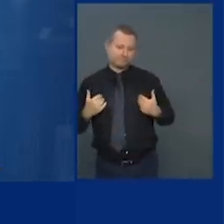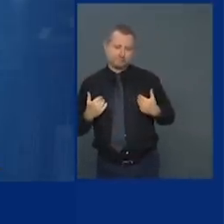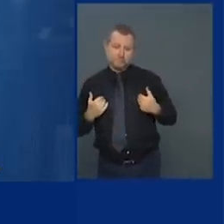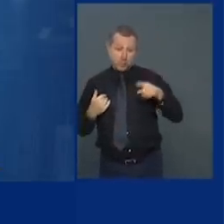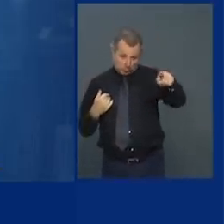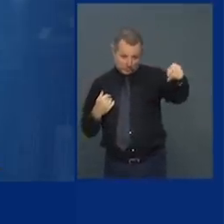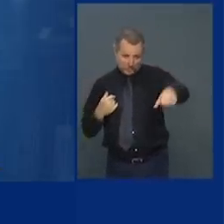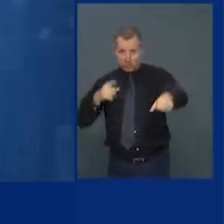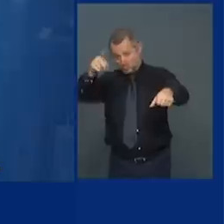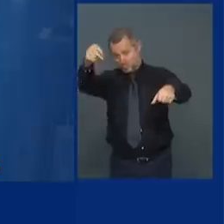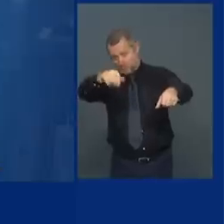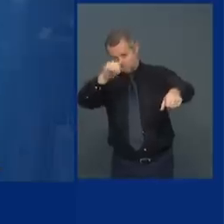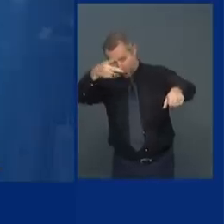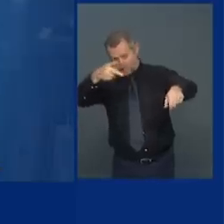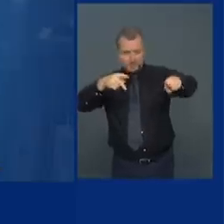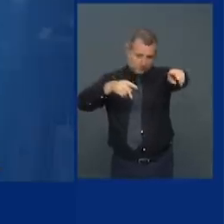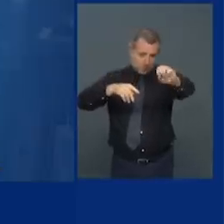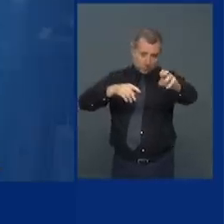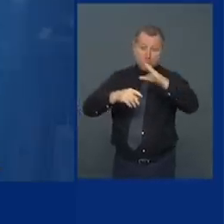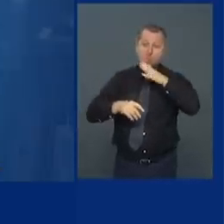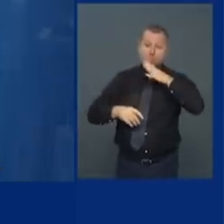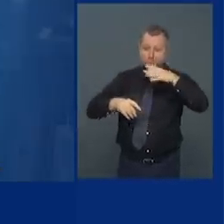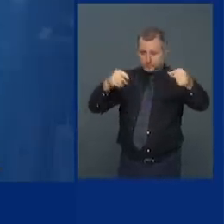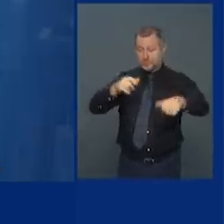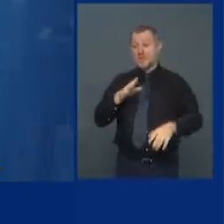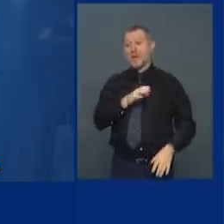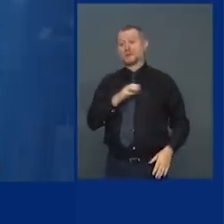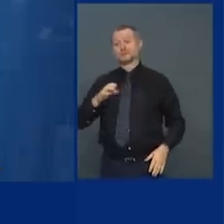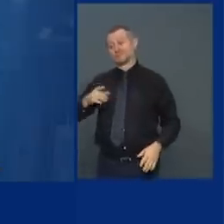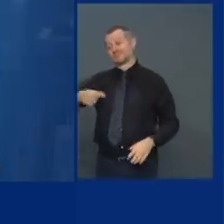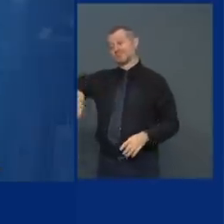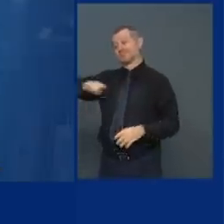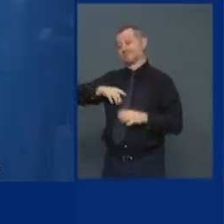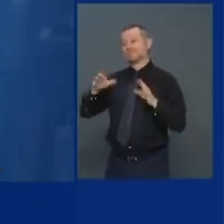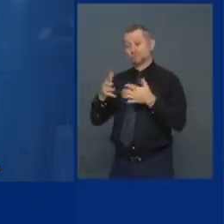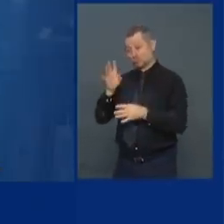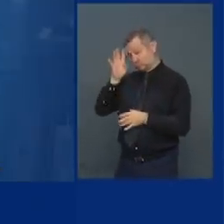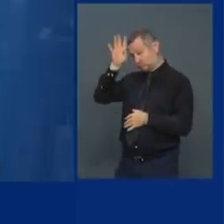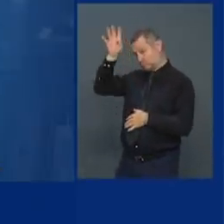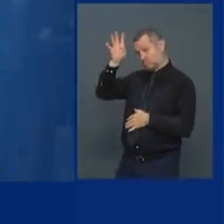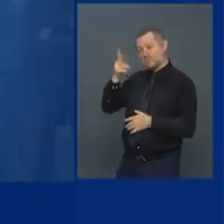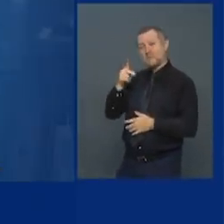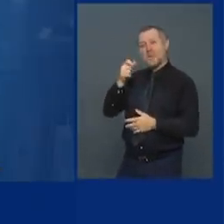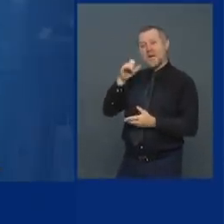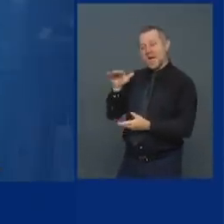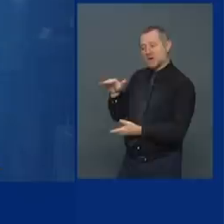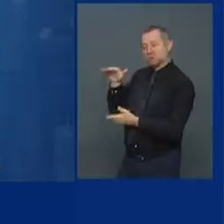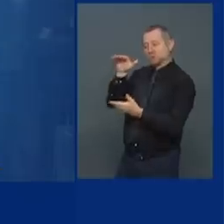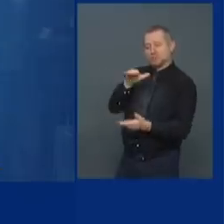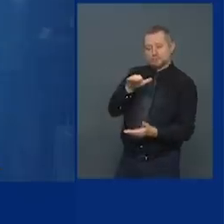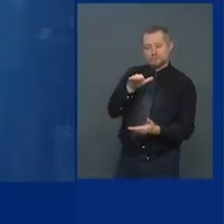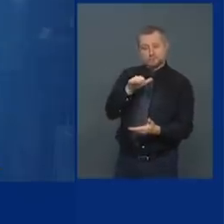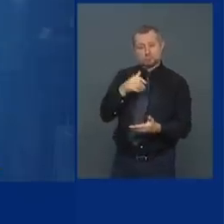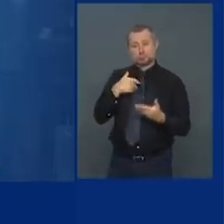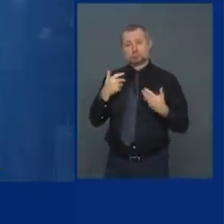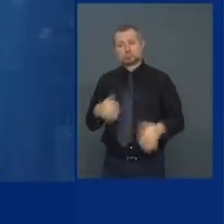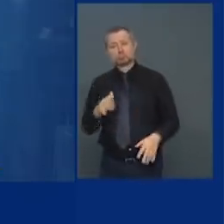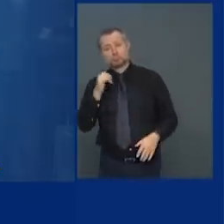either congressional the Congress could come up with a package I spoke to Speaker Pelosi yesterday